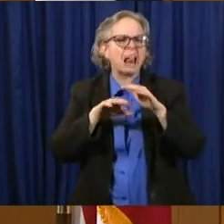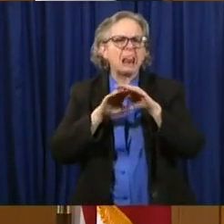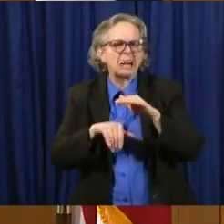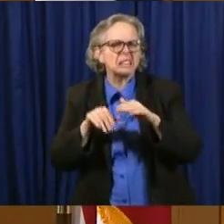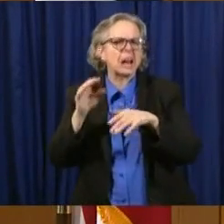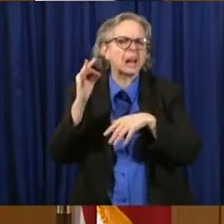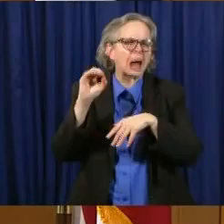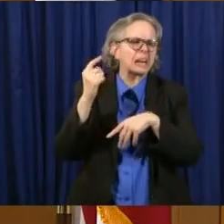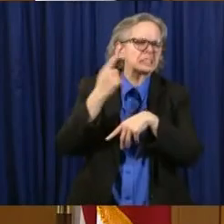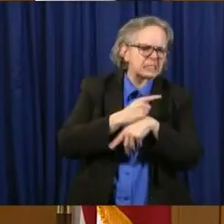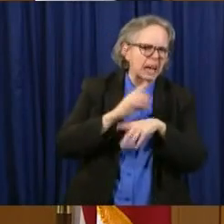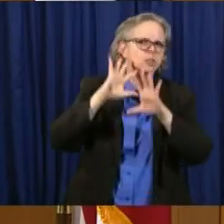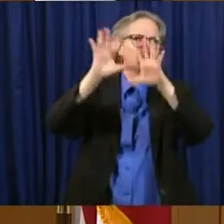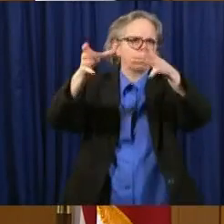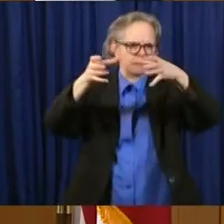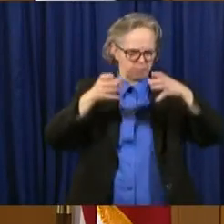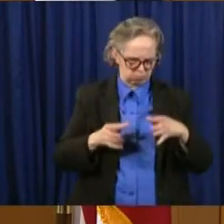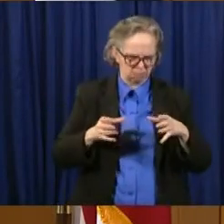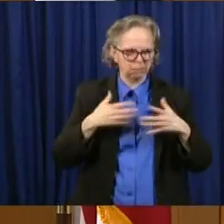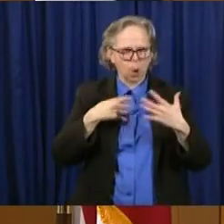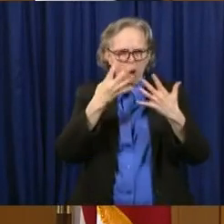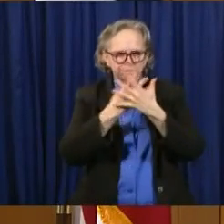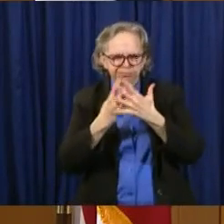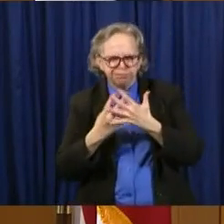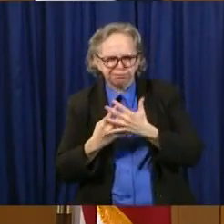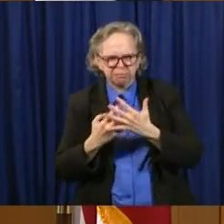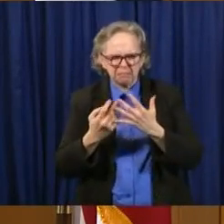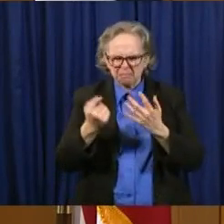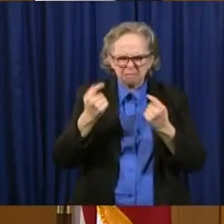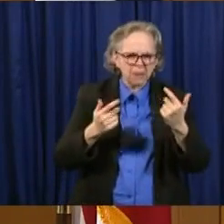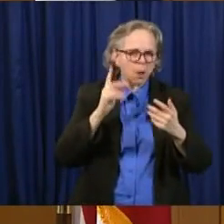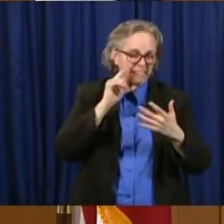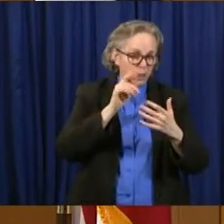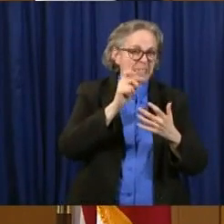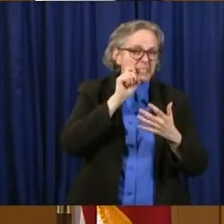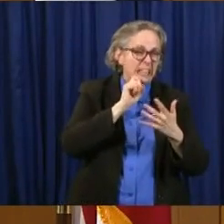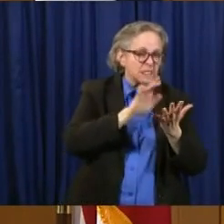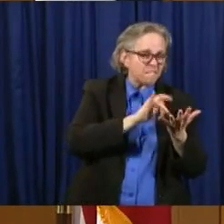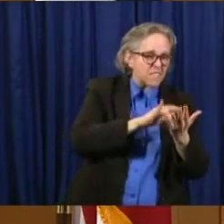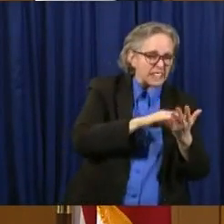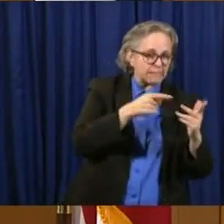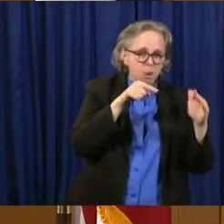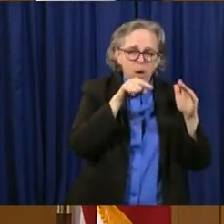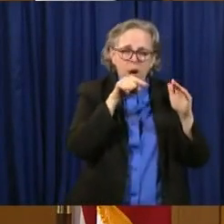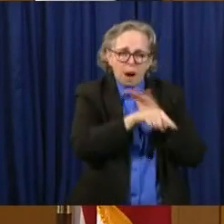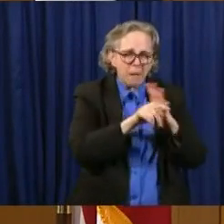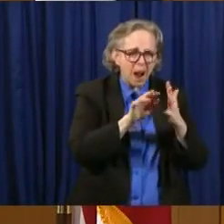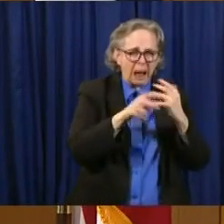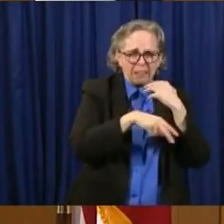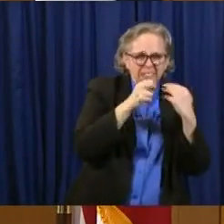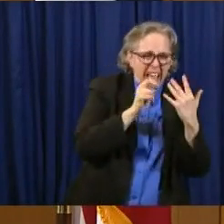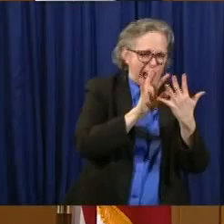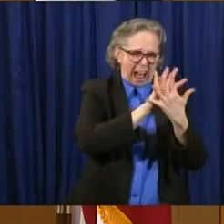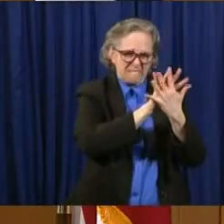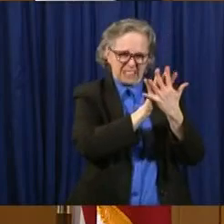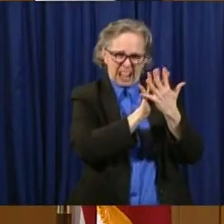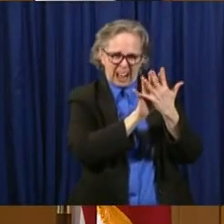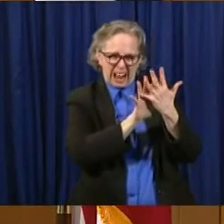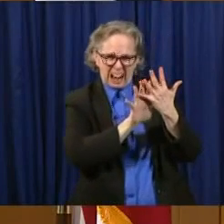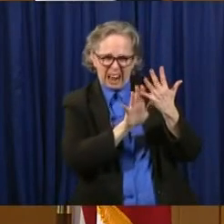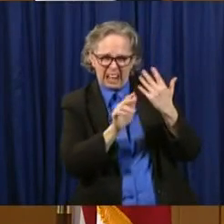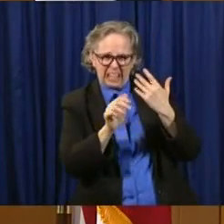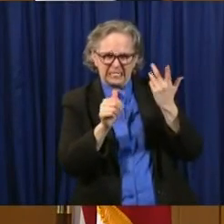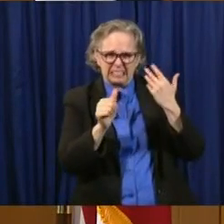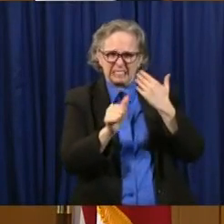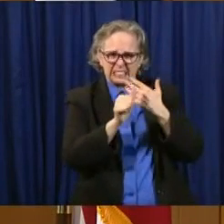sex offense, offenders, homicide-related offenses, kidnapping, abduction, ethnic intimidation, terrorist threats, and domestic